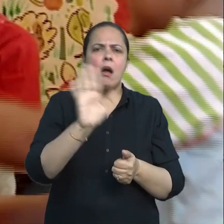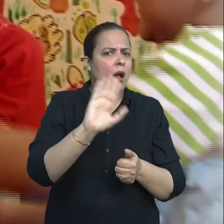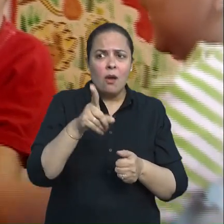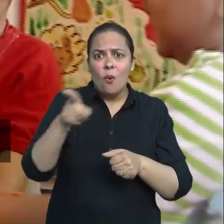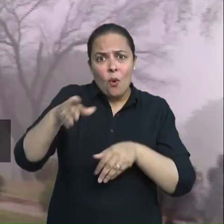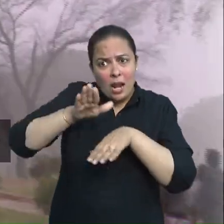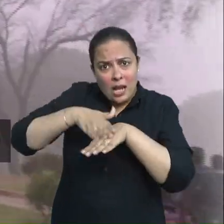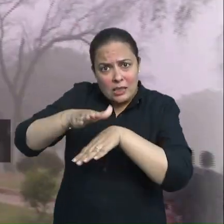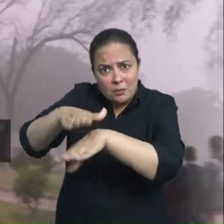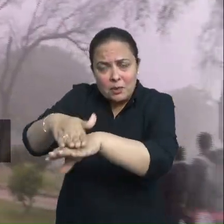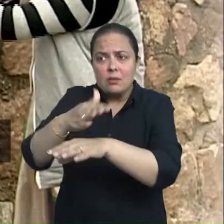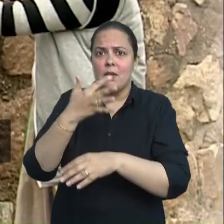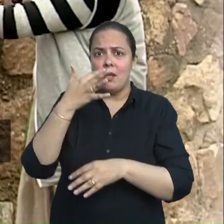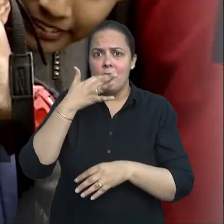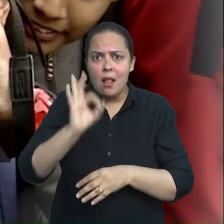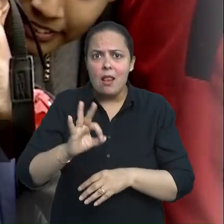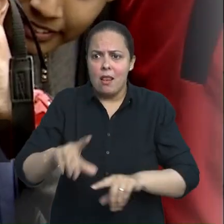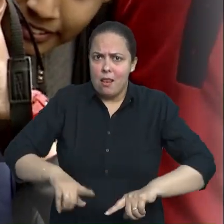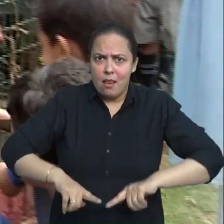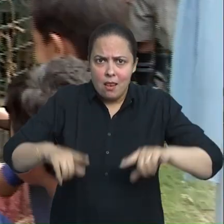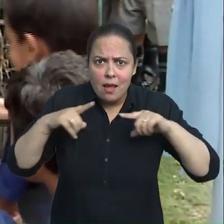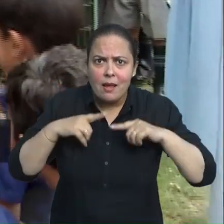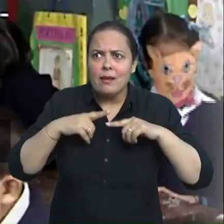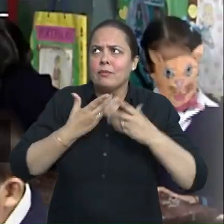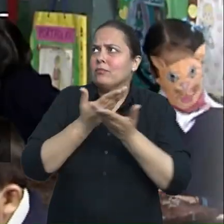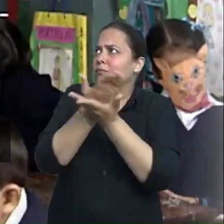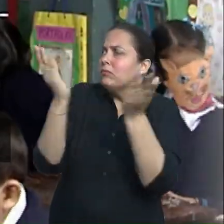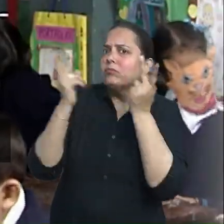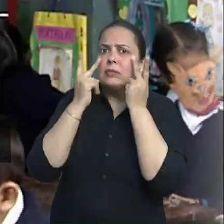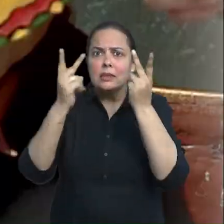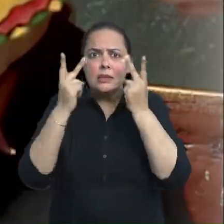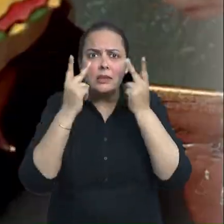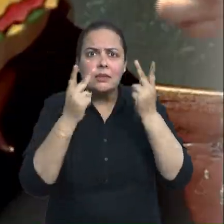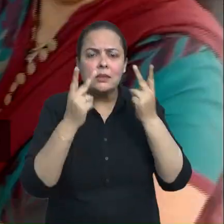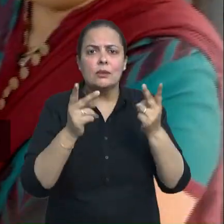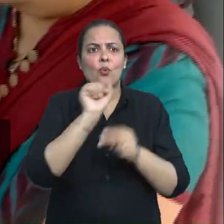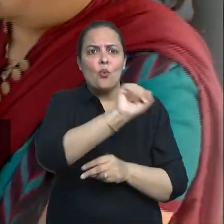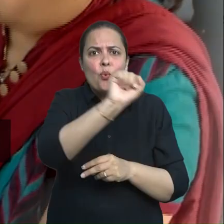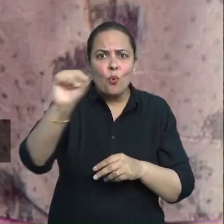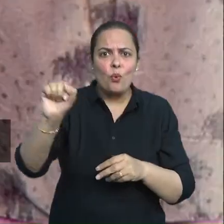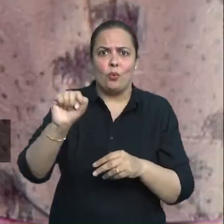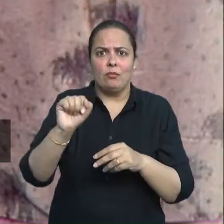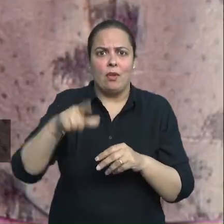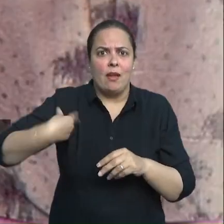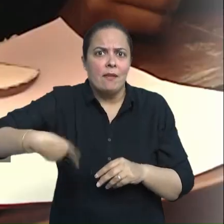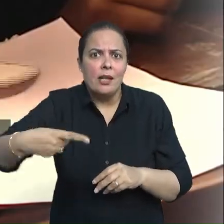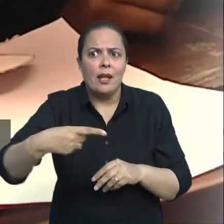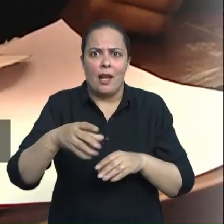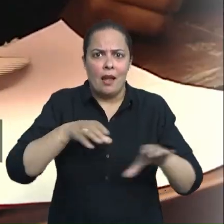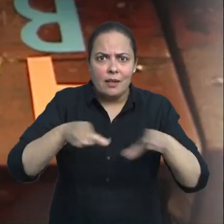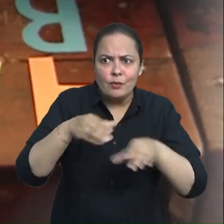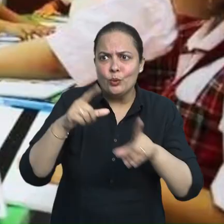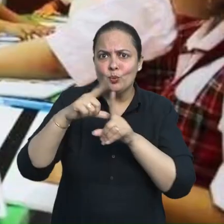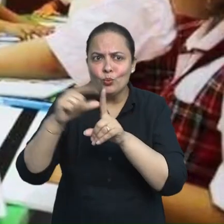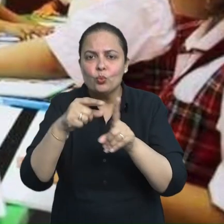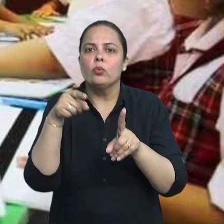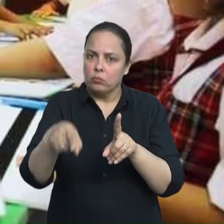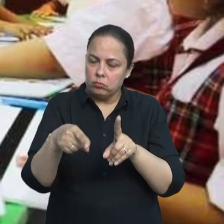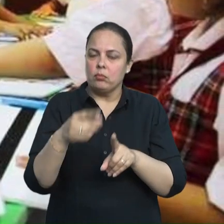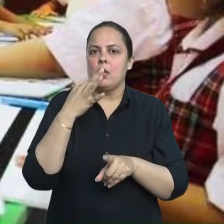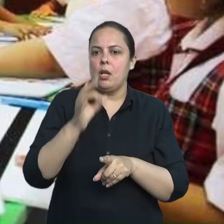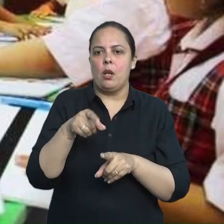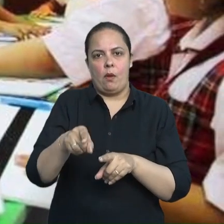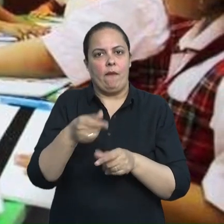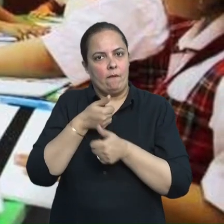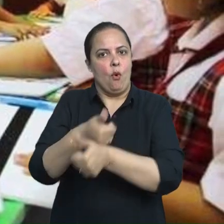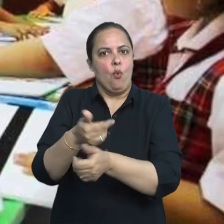and focus more on activities and experiences in the real lives of students. With the